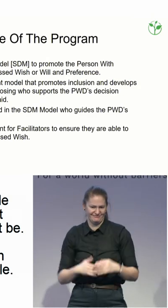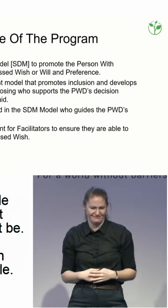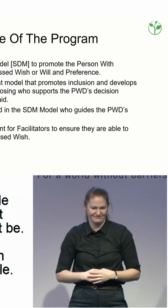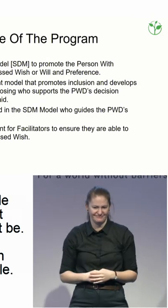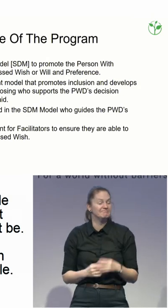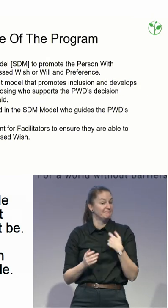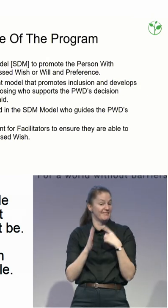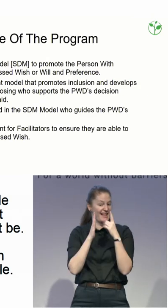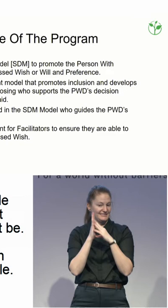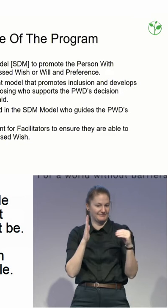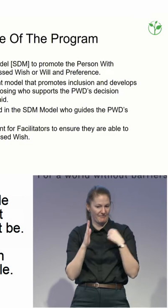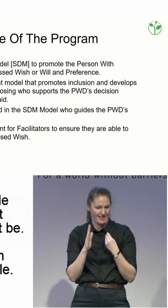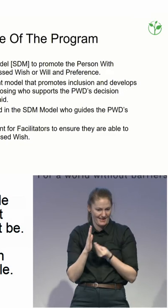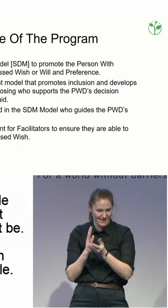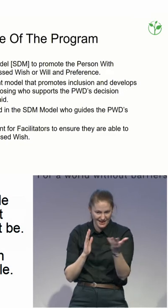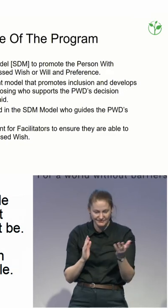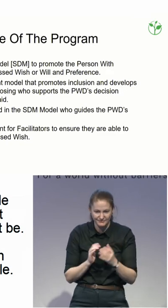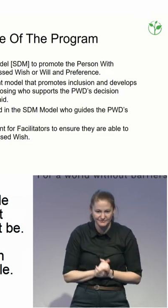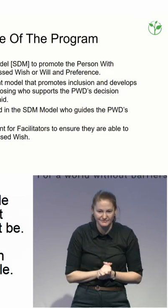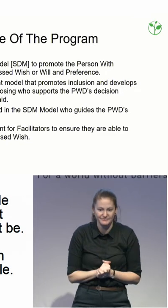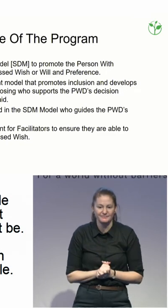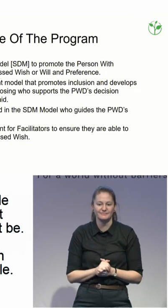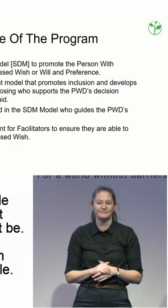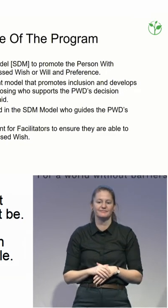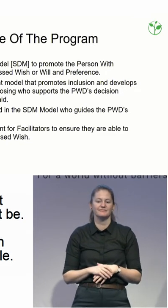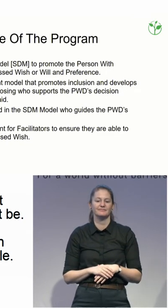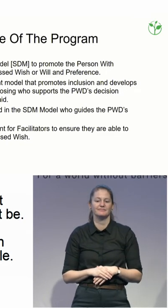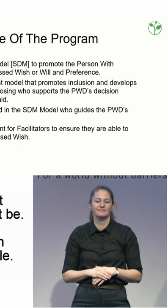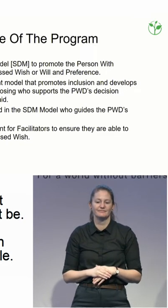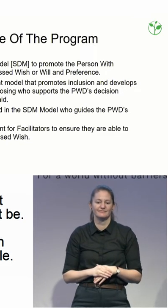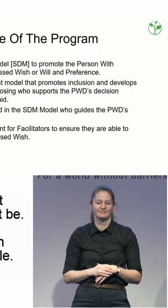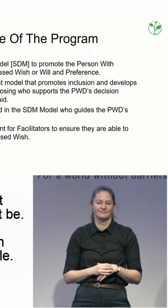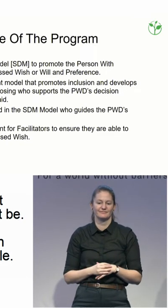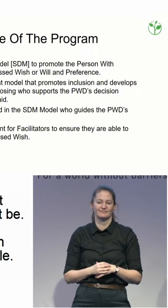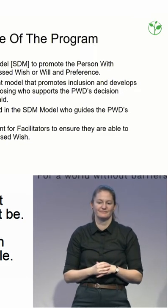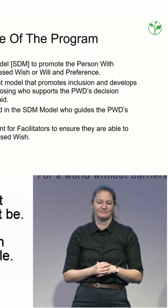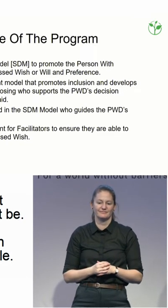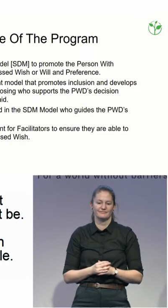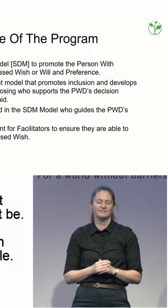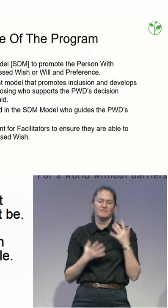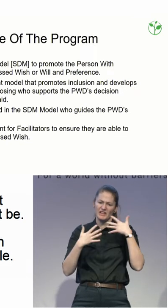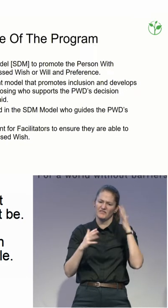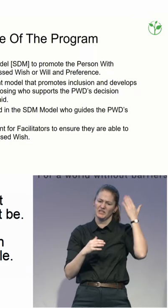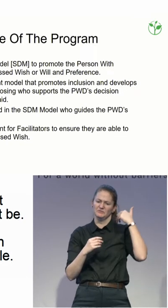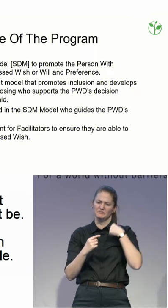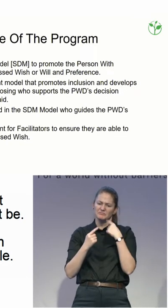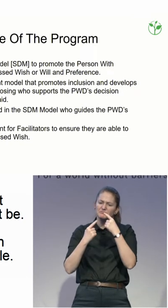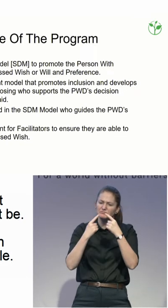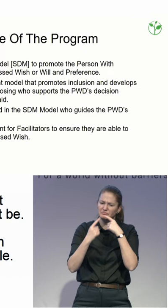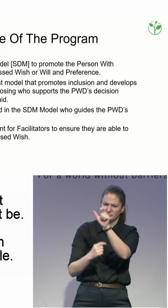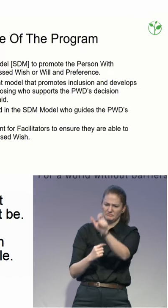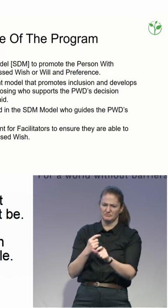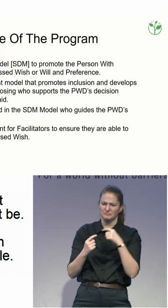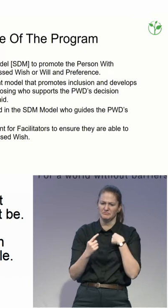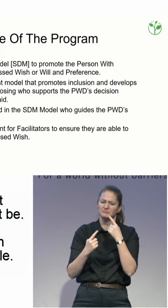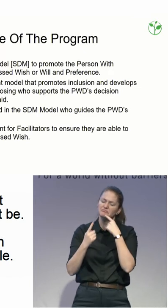somebody about this approach, they might say, look, and incidentally we work in the four areas of